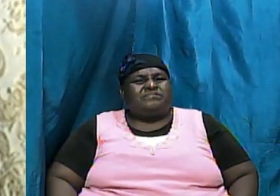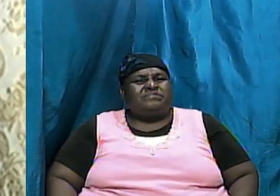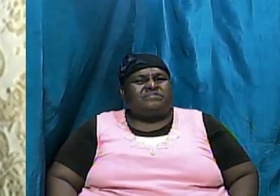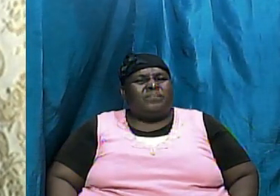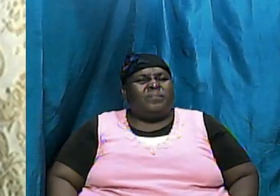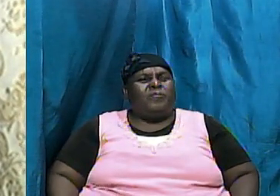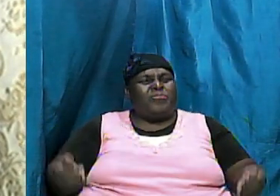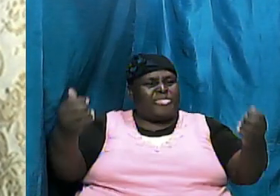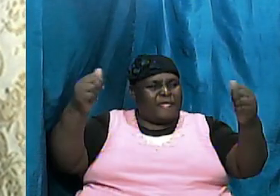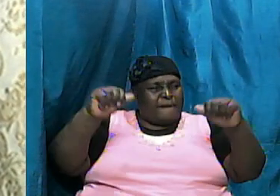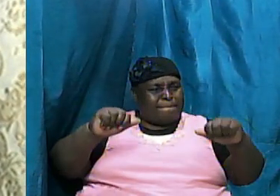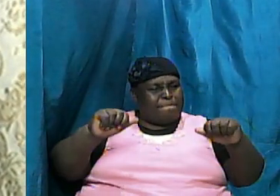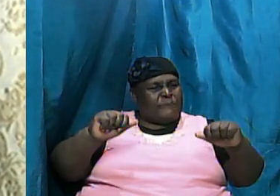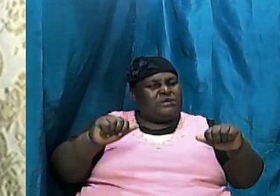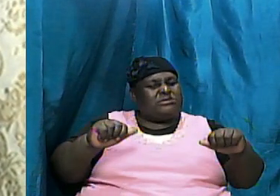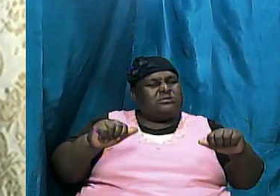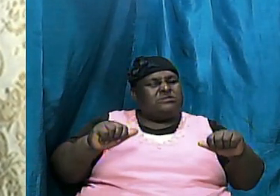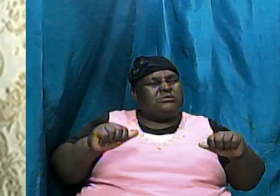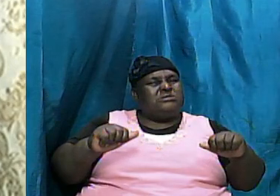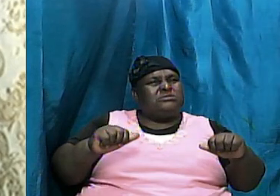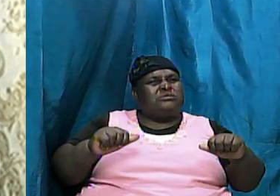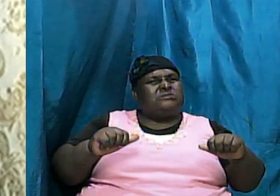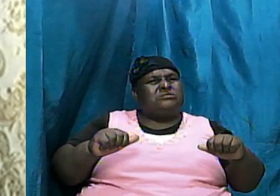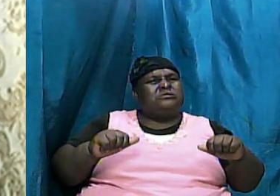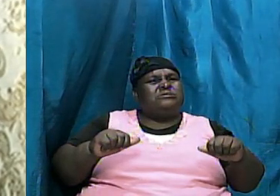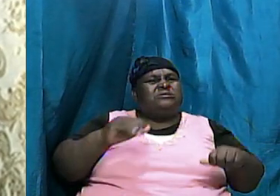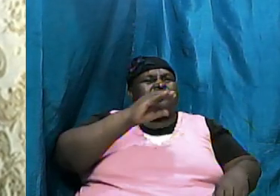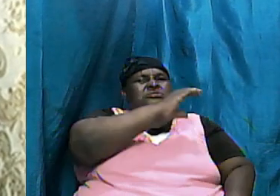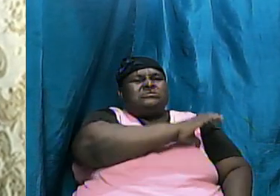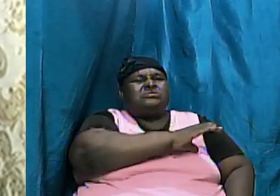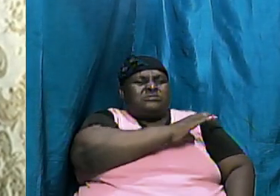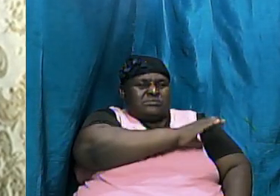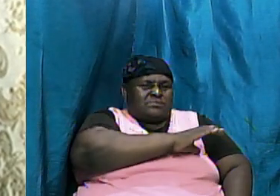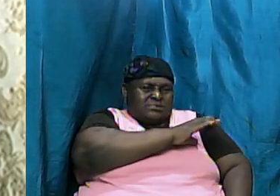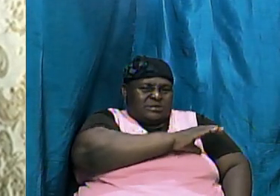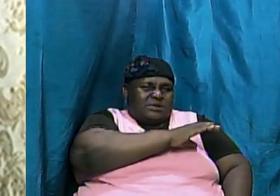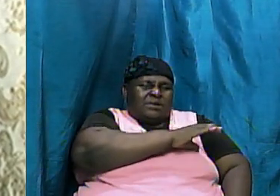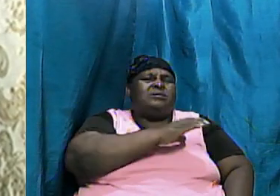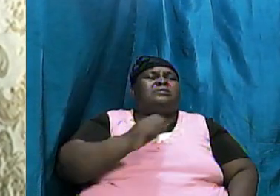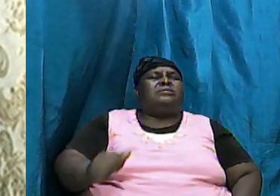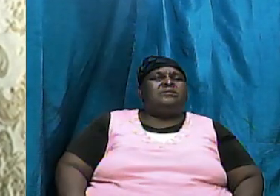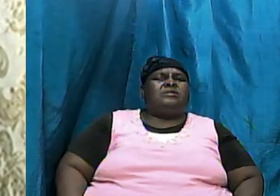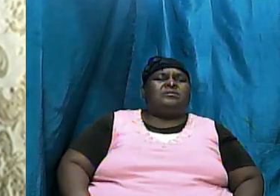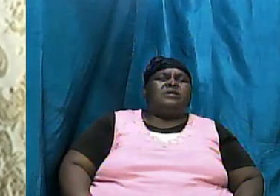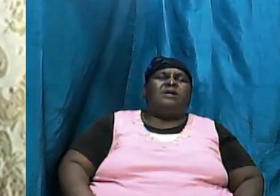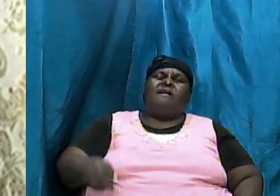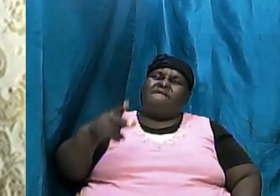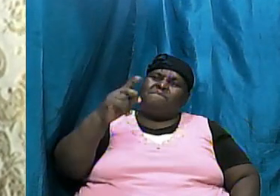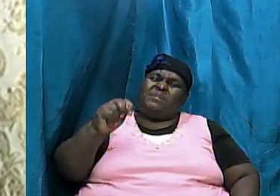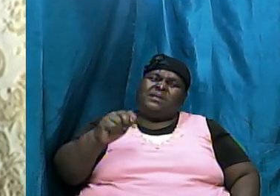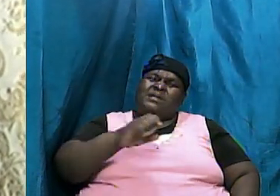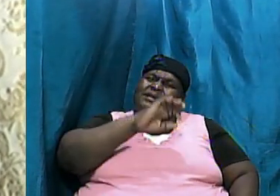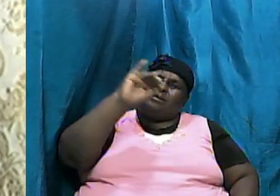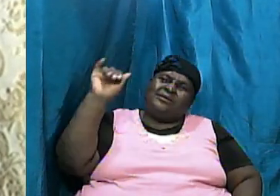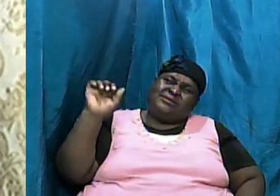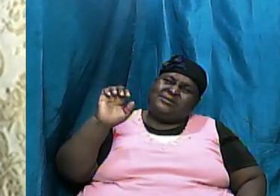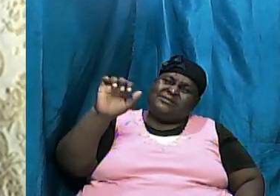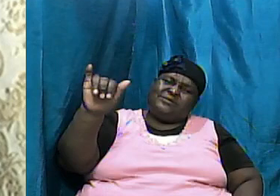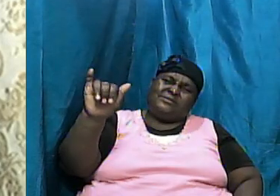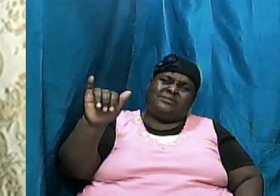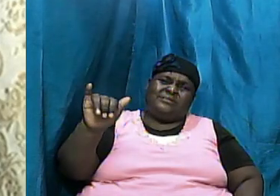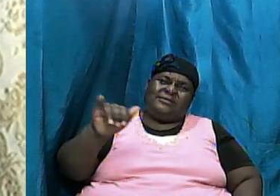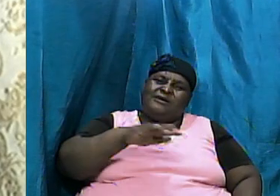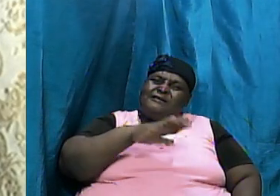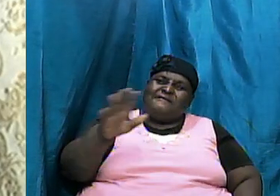ability if that is the term his characteristic if that is the term of being eternal there was